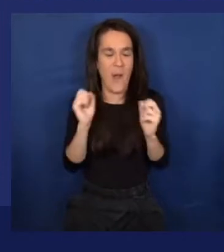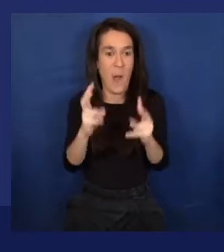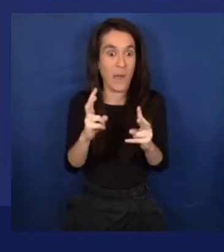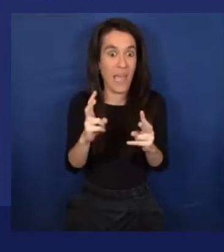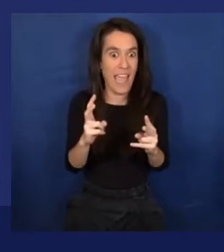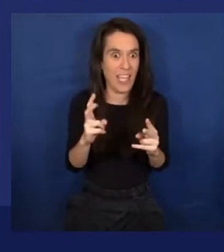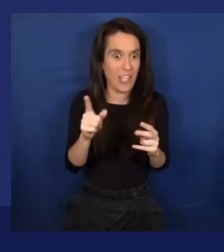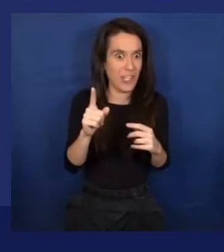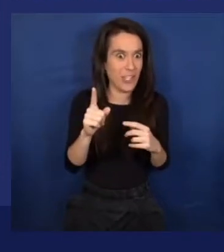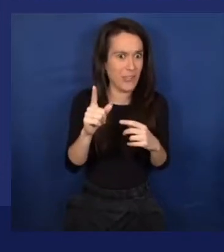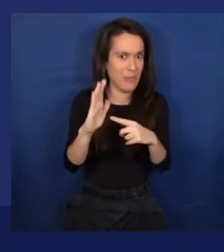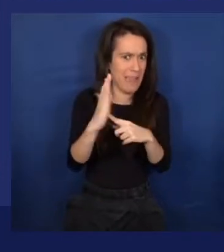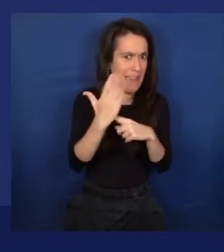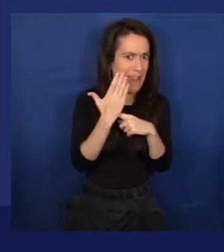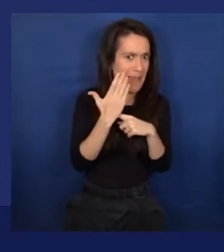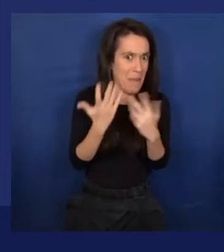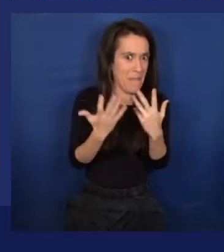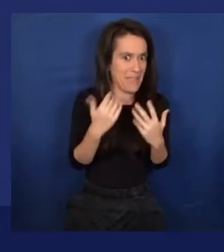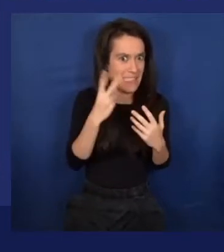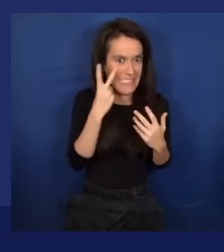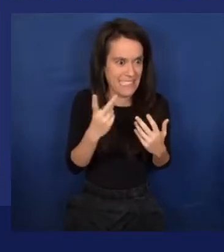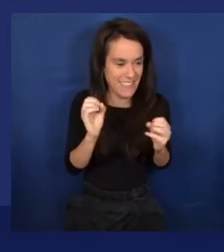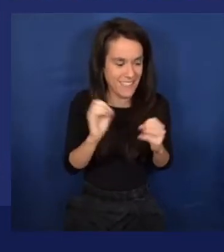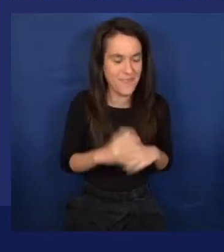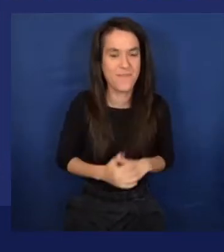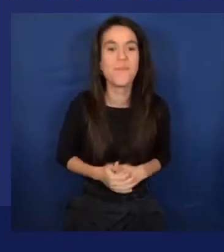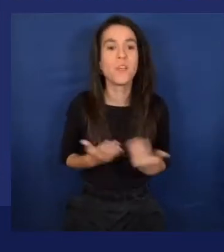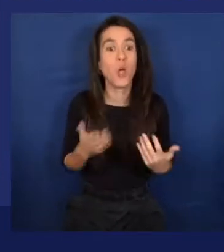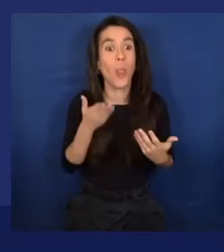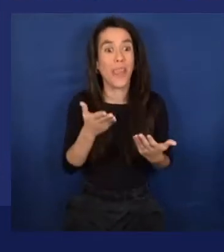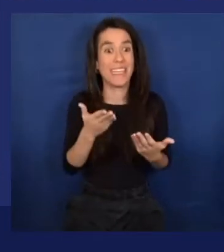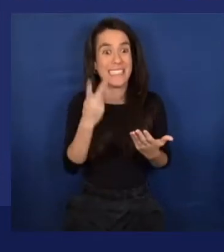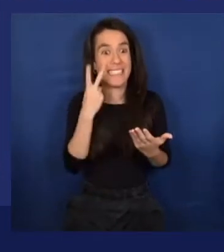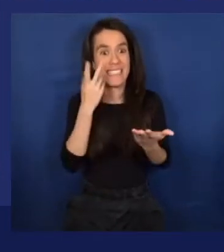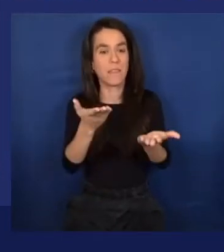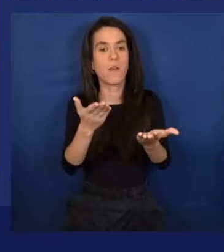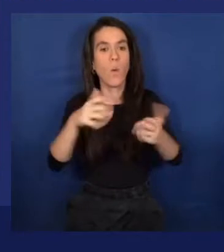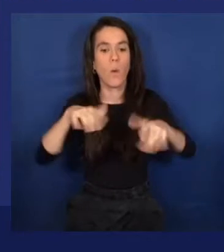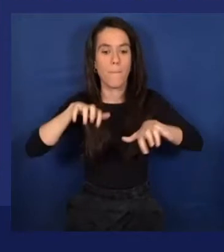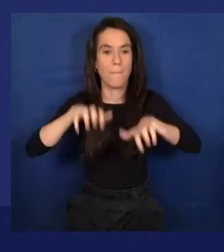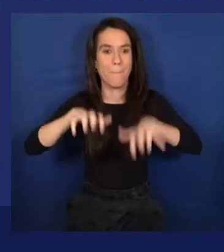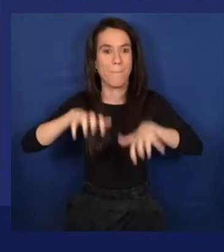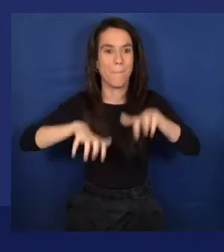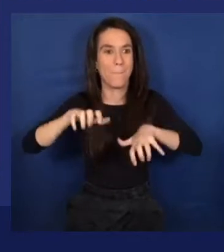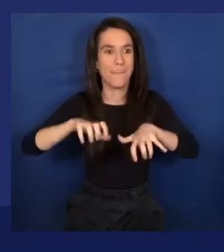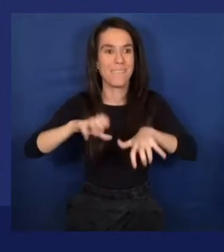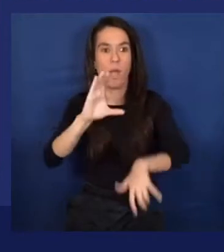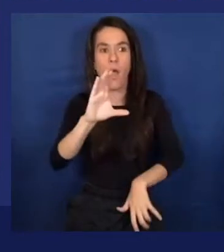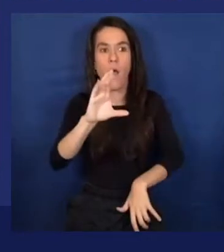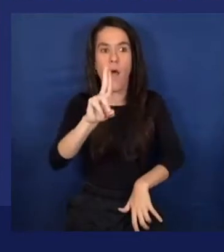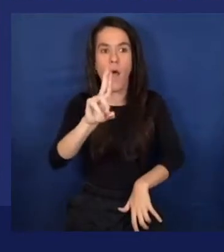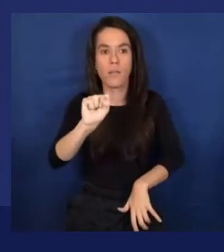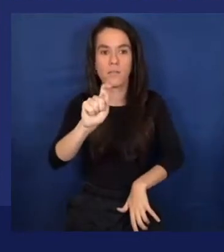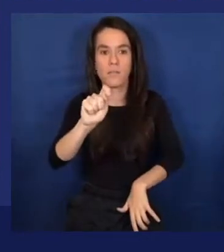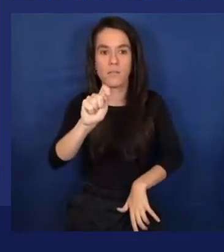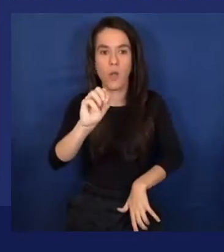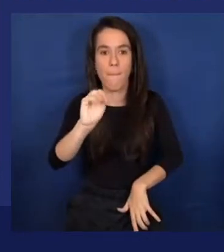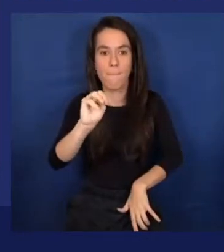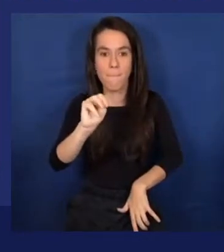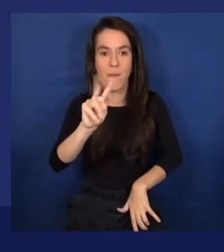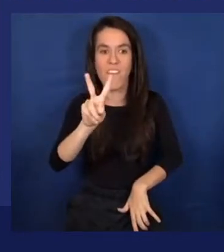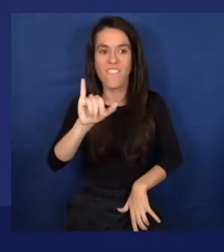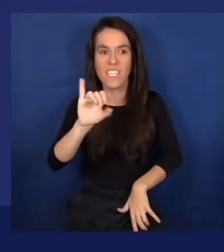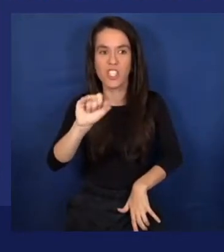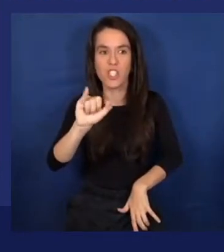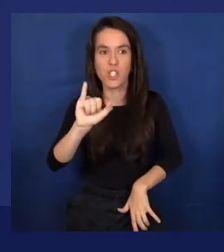showing weird things. So what I show you is basically the landing page for custom vision.ai. It's one